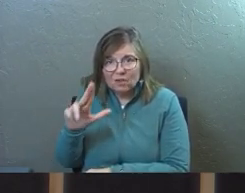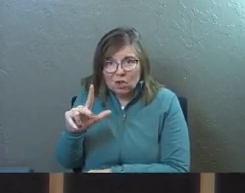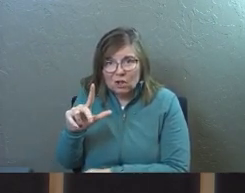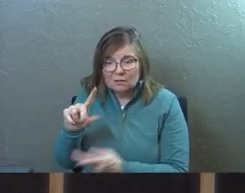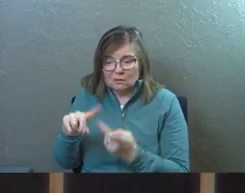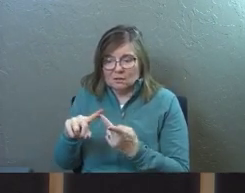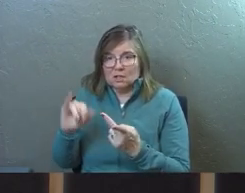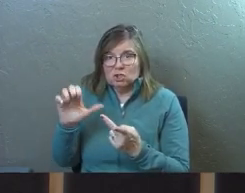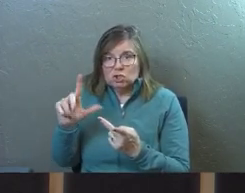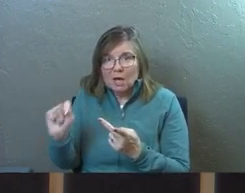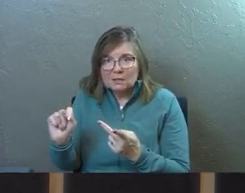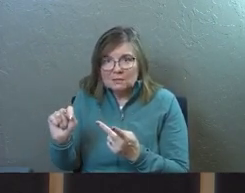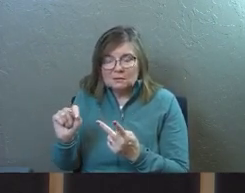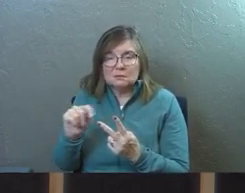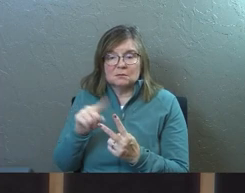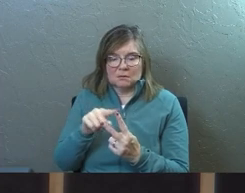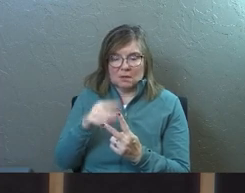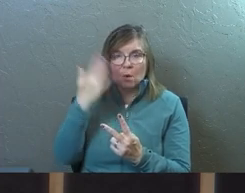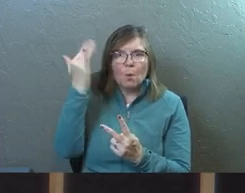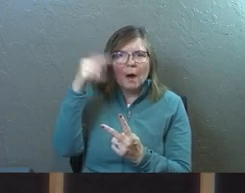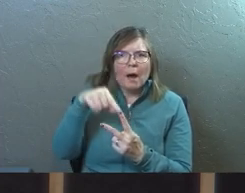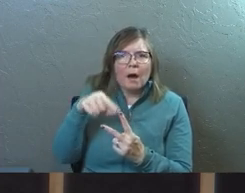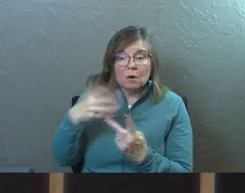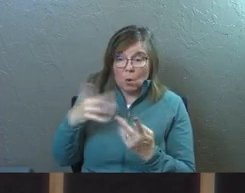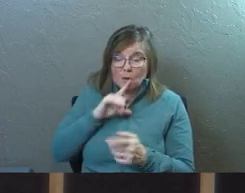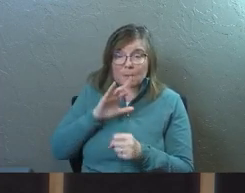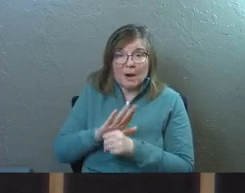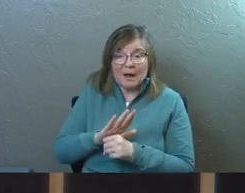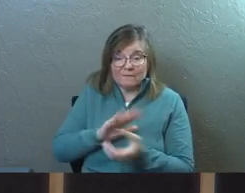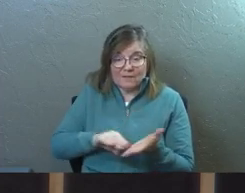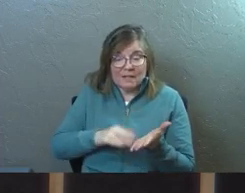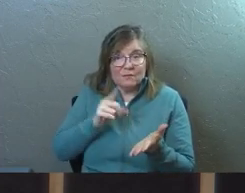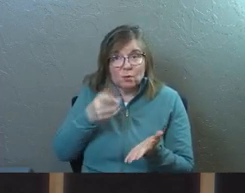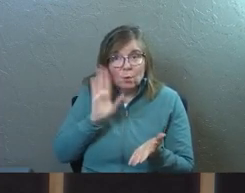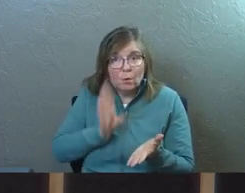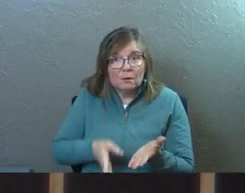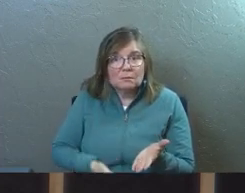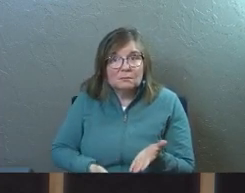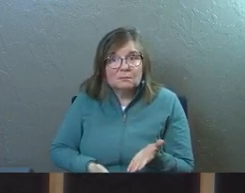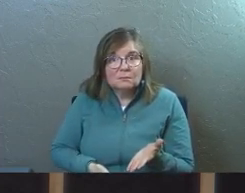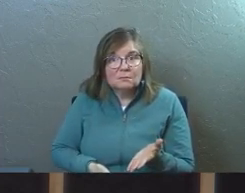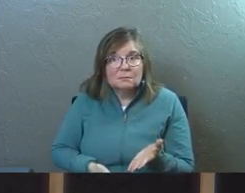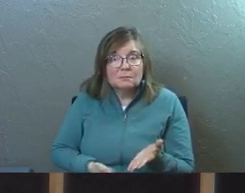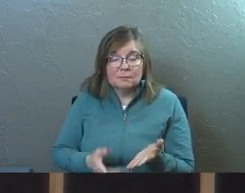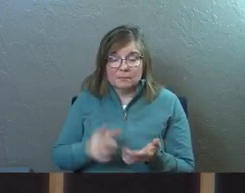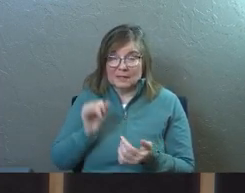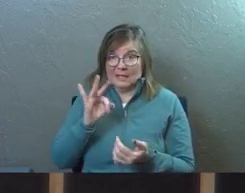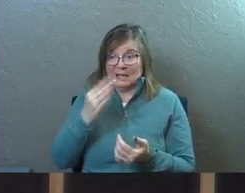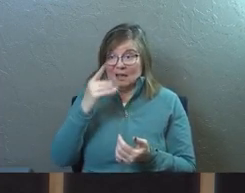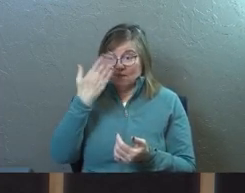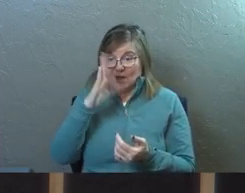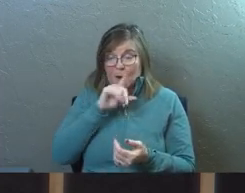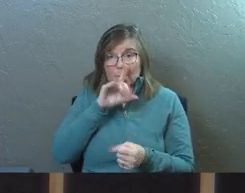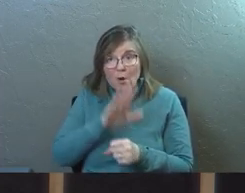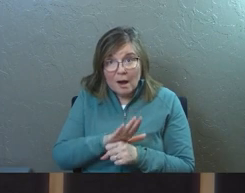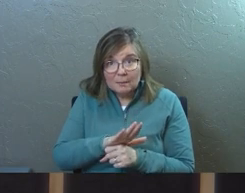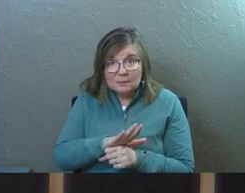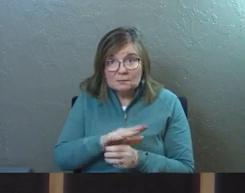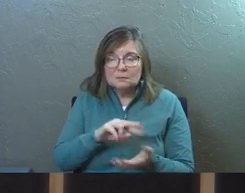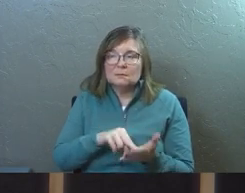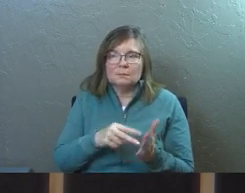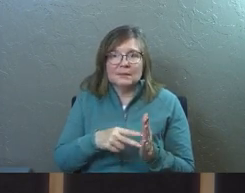He's faithful. Well, why? He's faithful because he already promised he'd forgive you. And if God promised it,